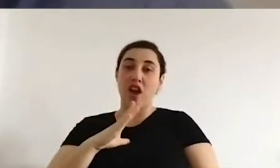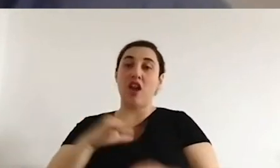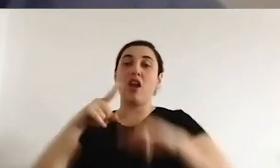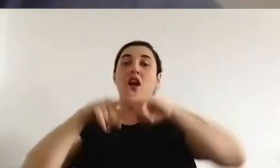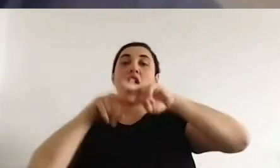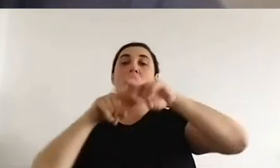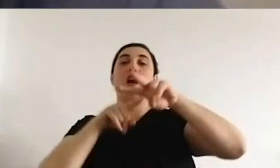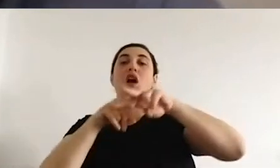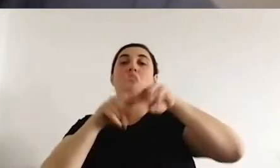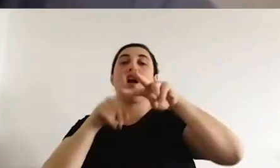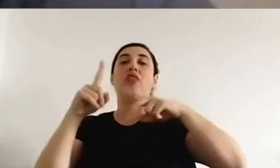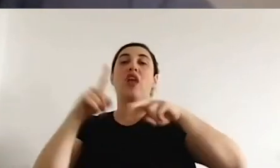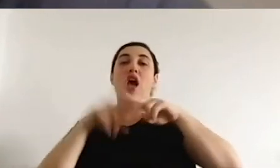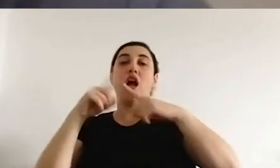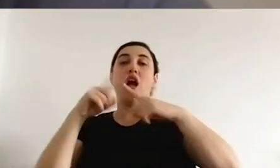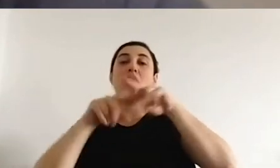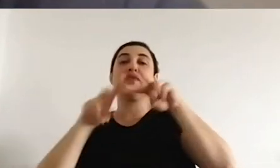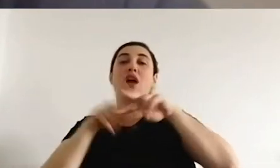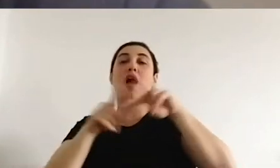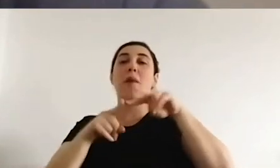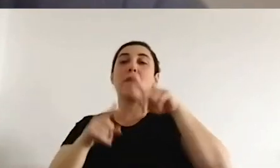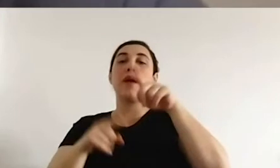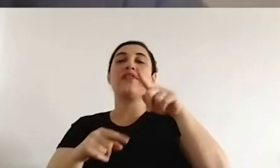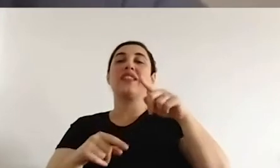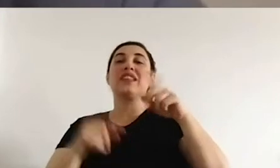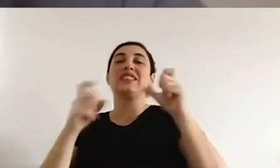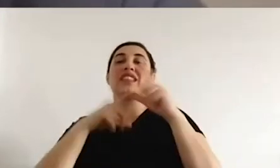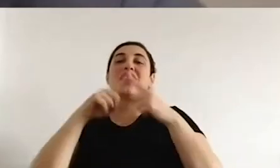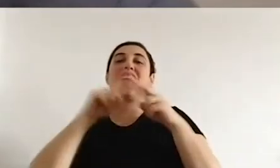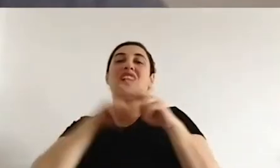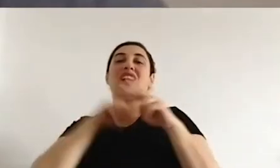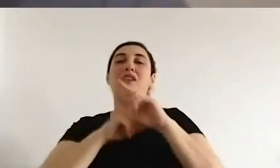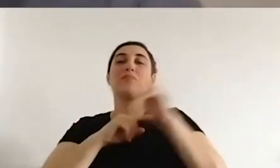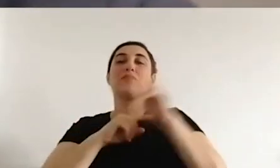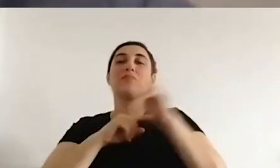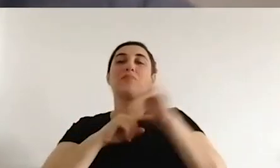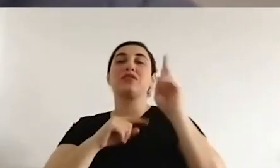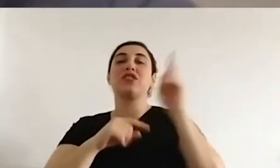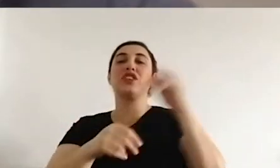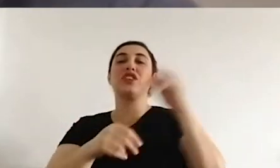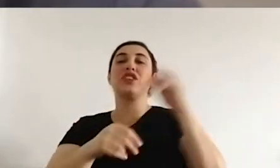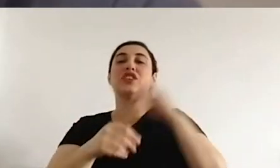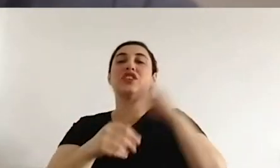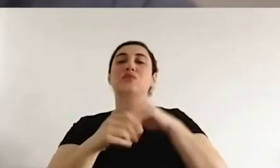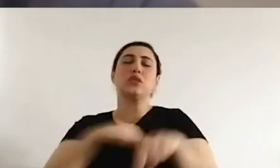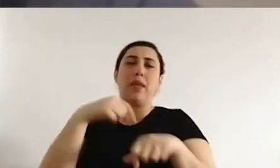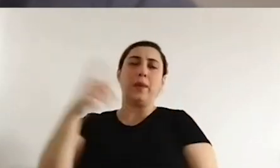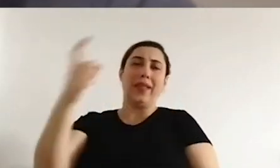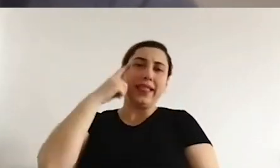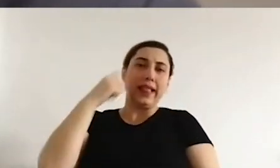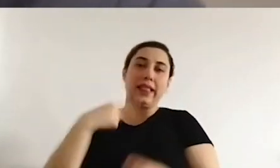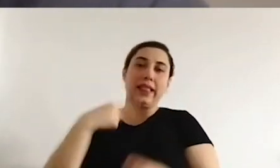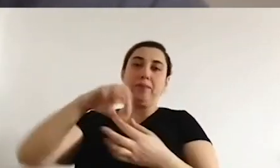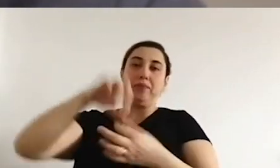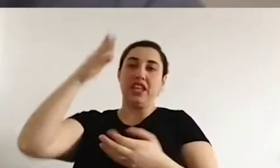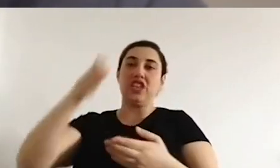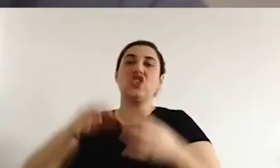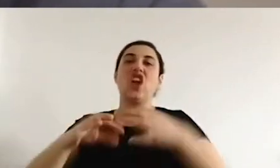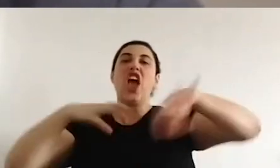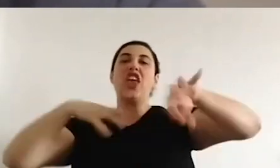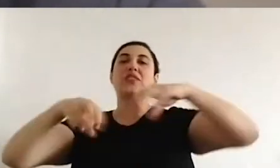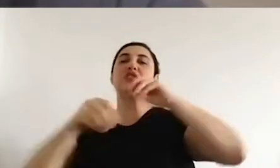of our speakers. He is very active in the field of civil society. I know him personally. He has been working